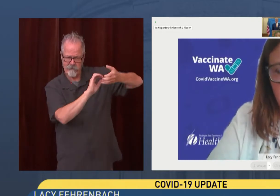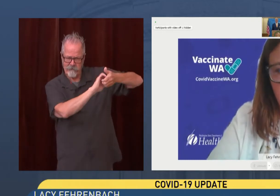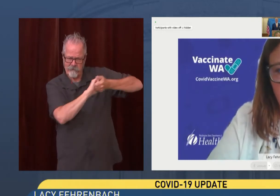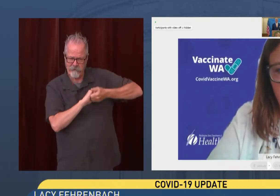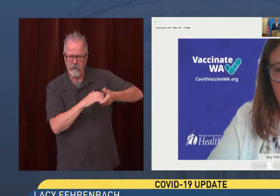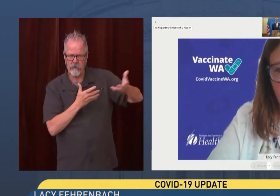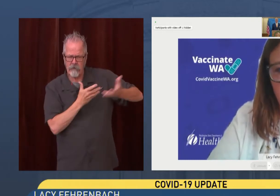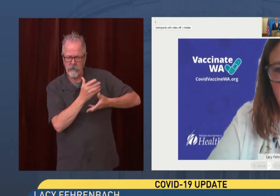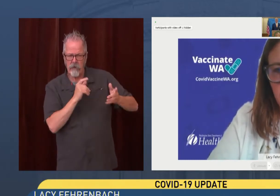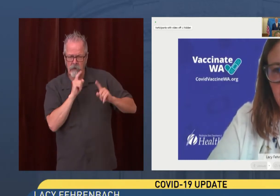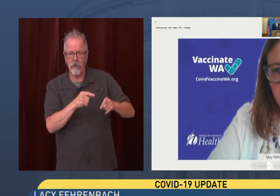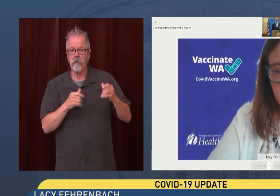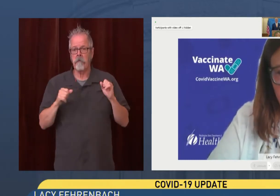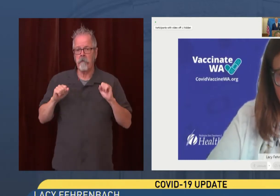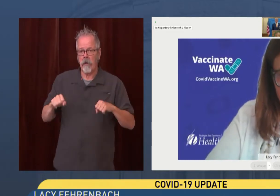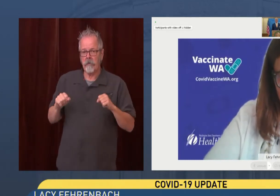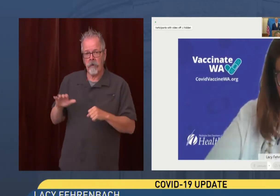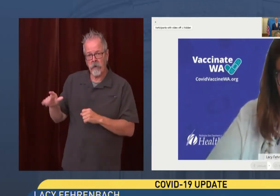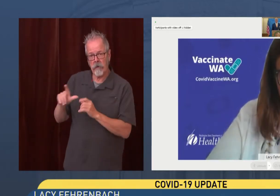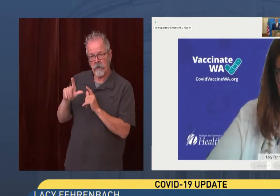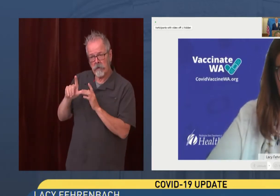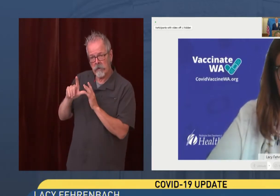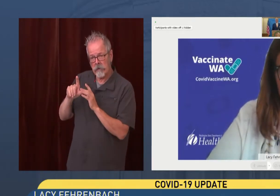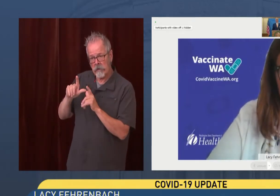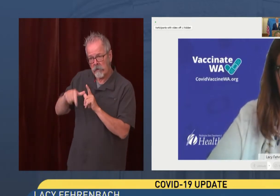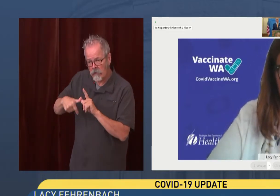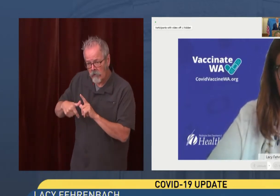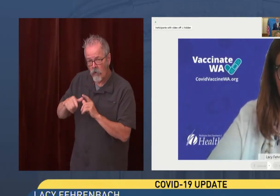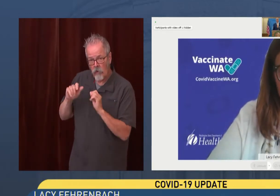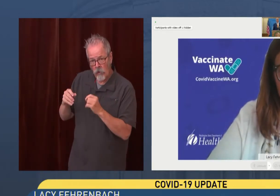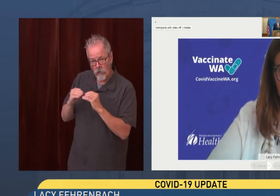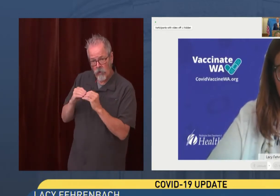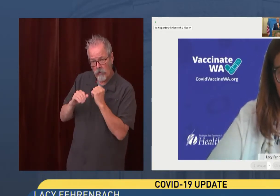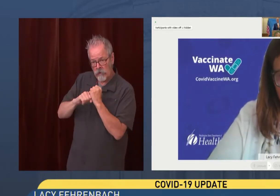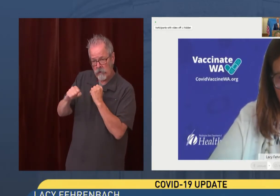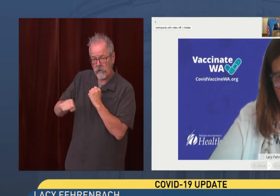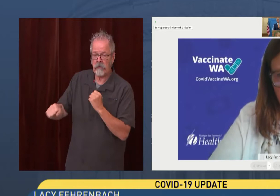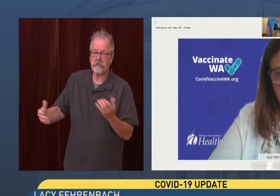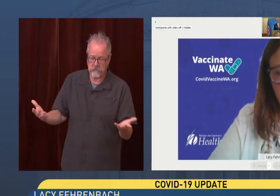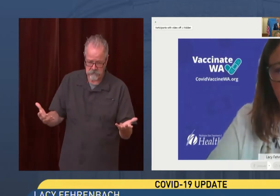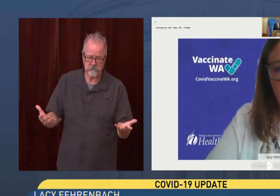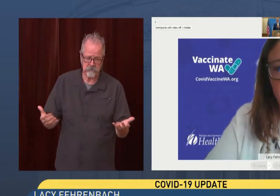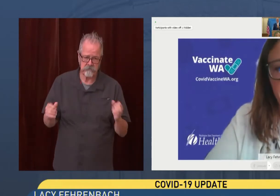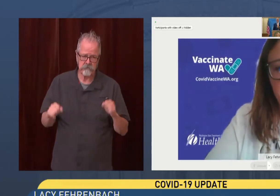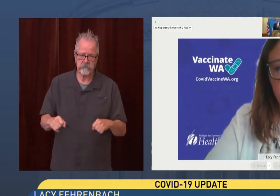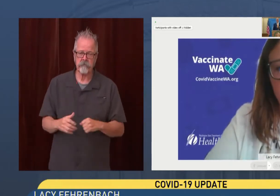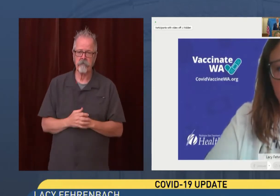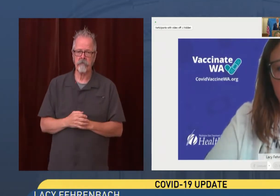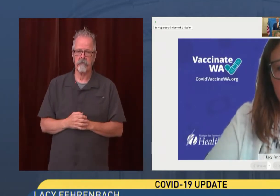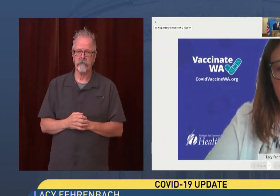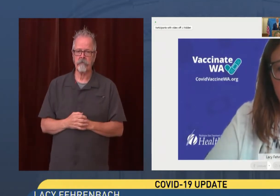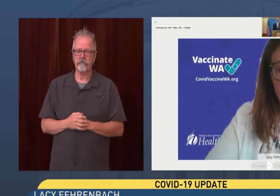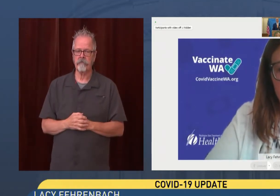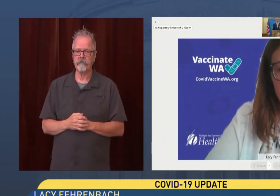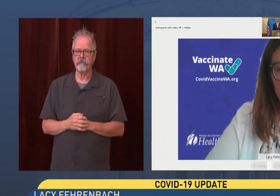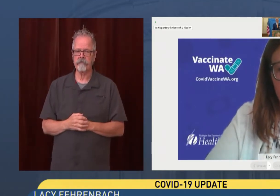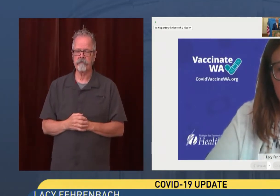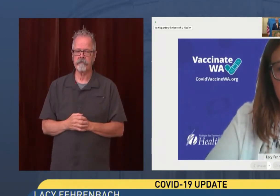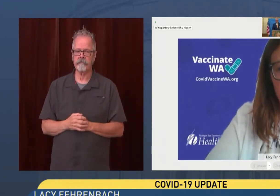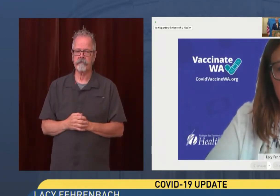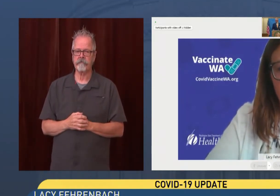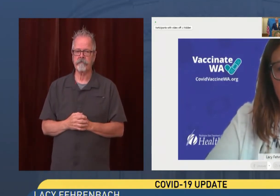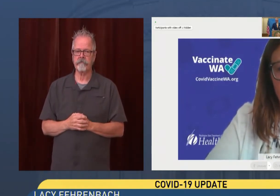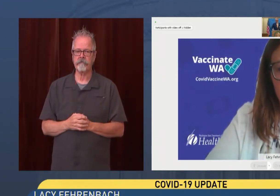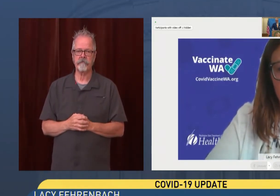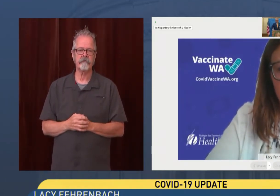expiration dates on that piece. And for our overall vaccination